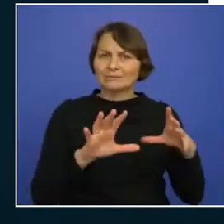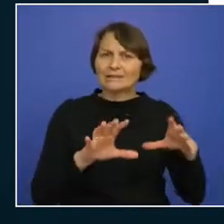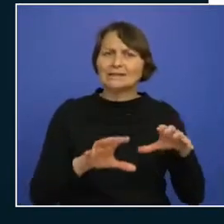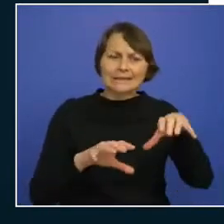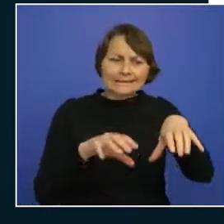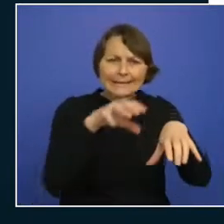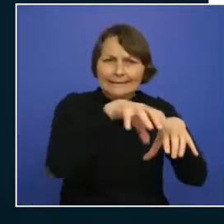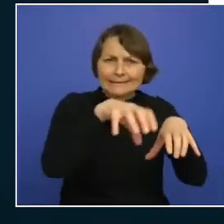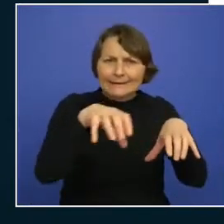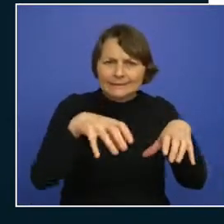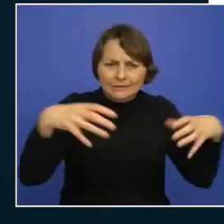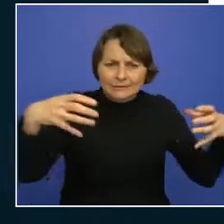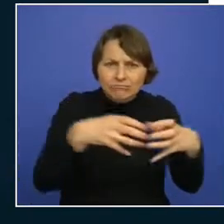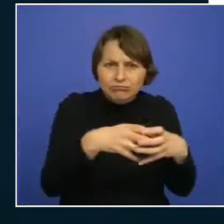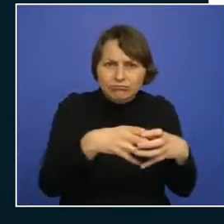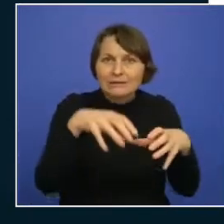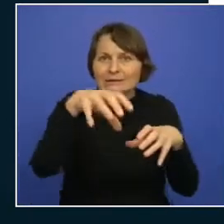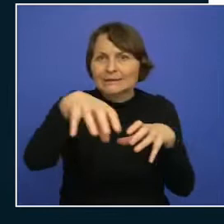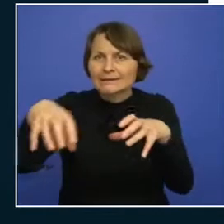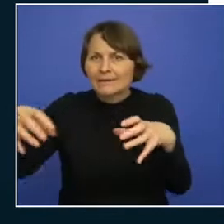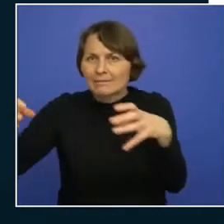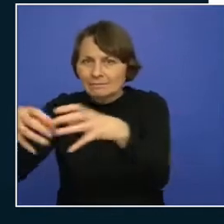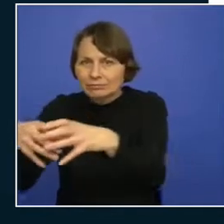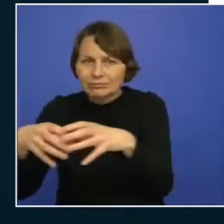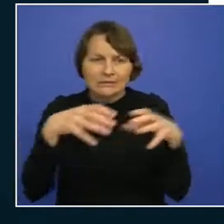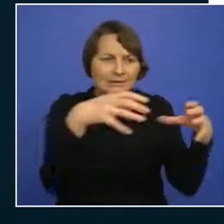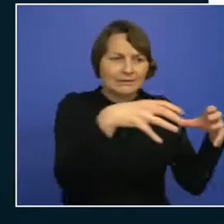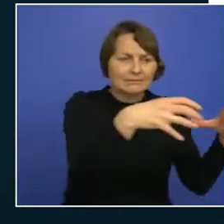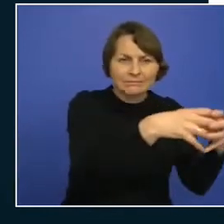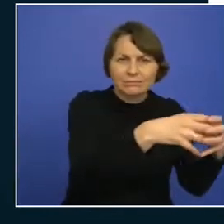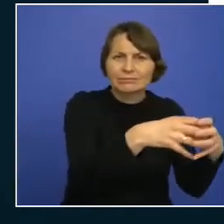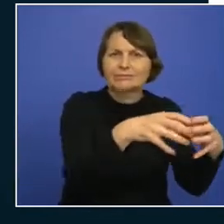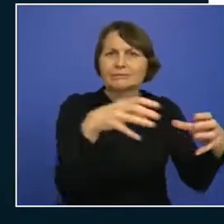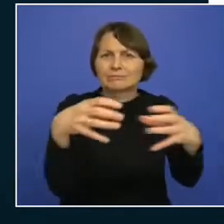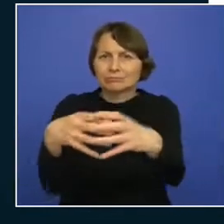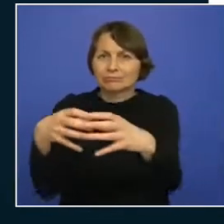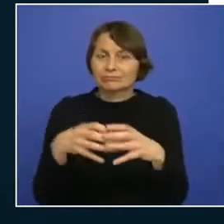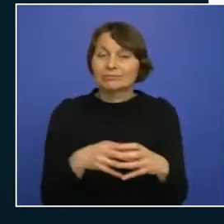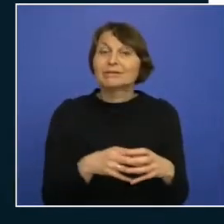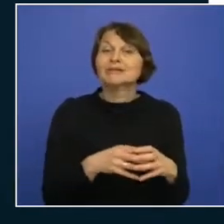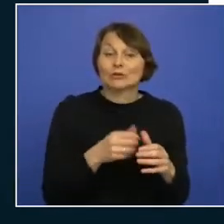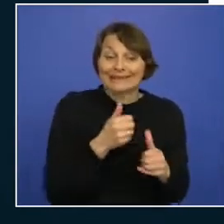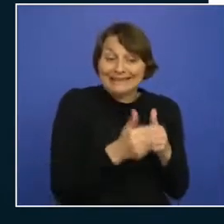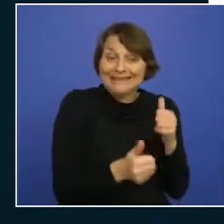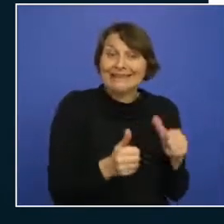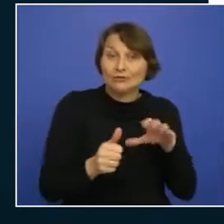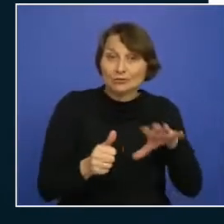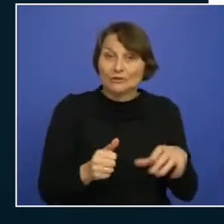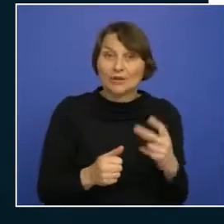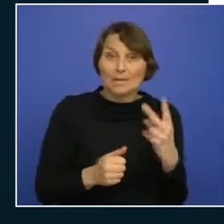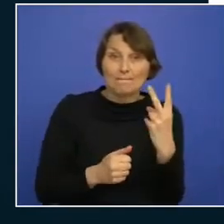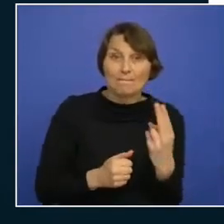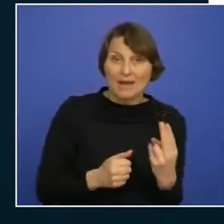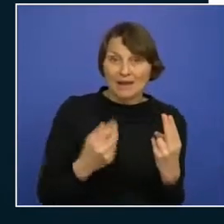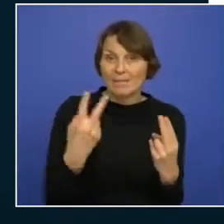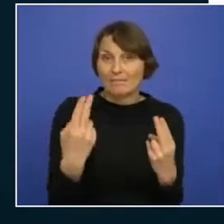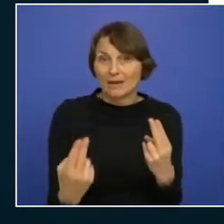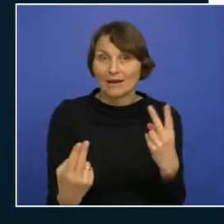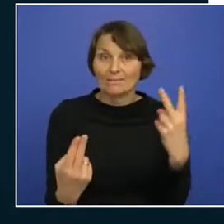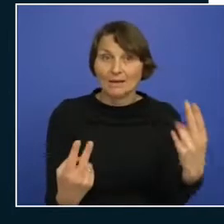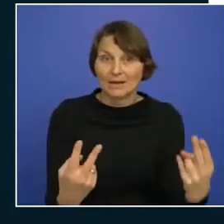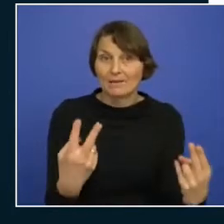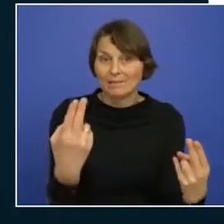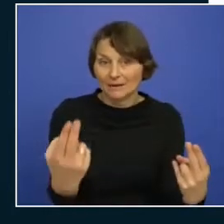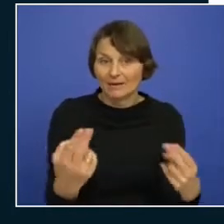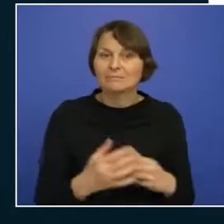ensure high availability so each region has a pair and this pair is another region preferably